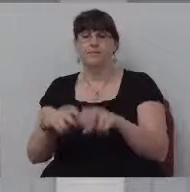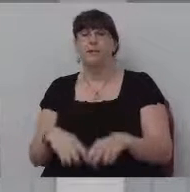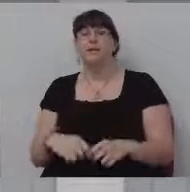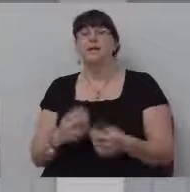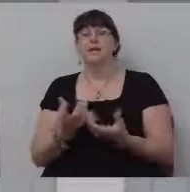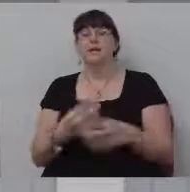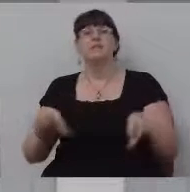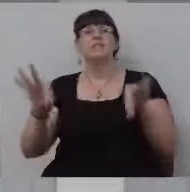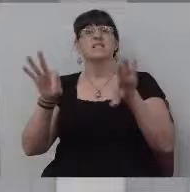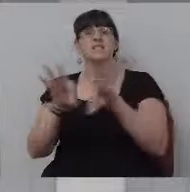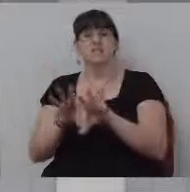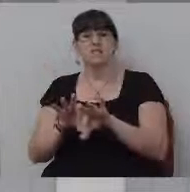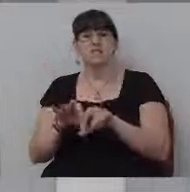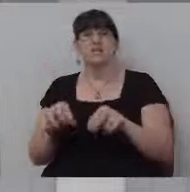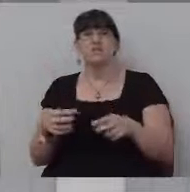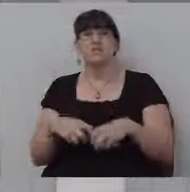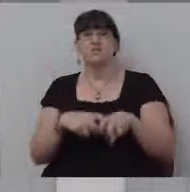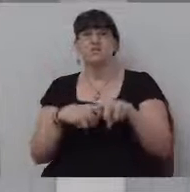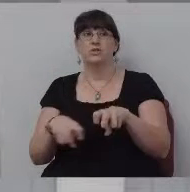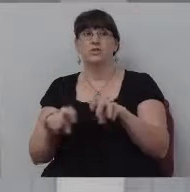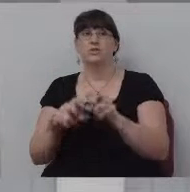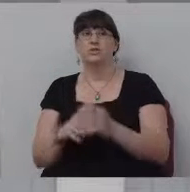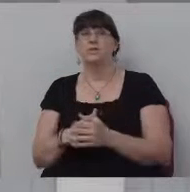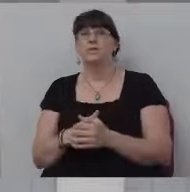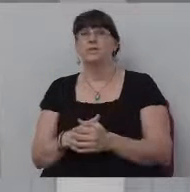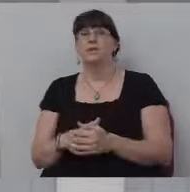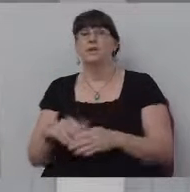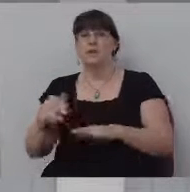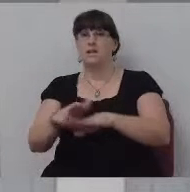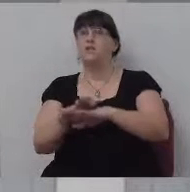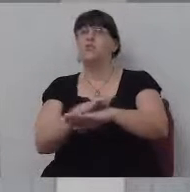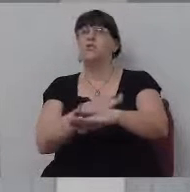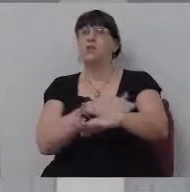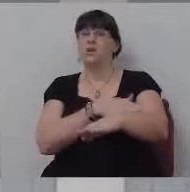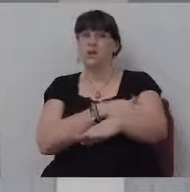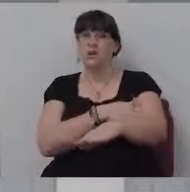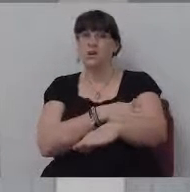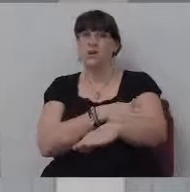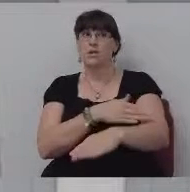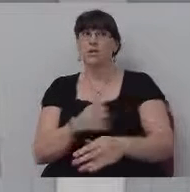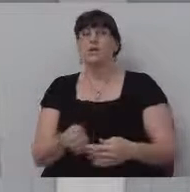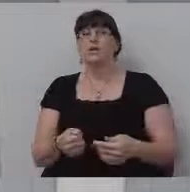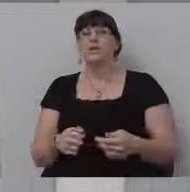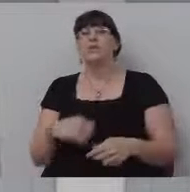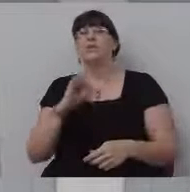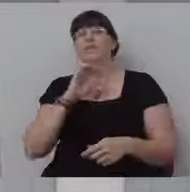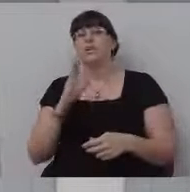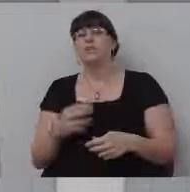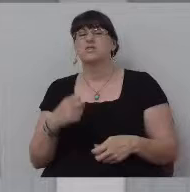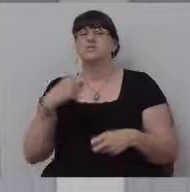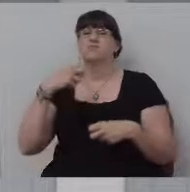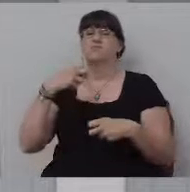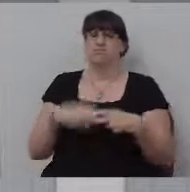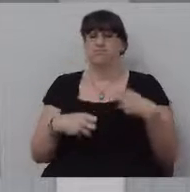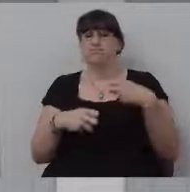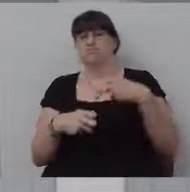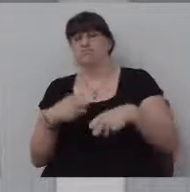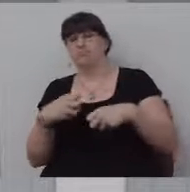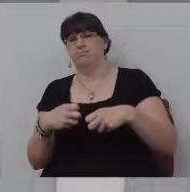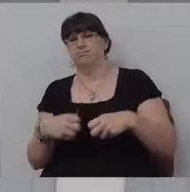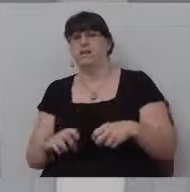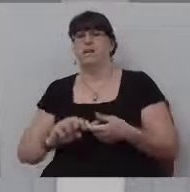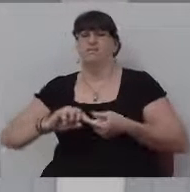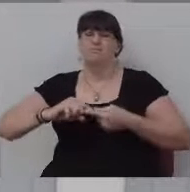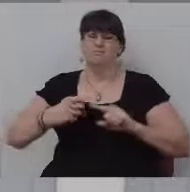it's a significant one. It, I mean, it, has some, it's a long one. It, there are some bumps and bruises along the way and there are some